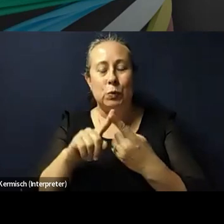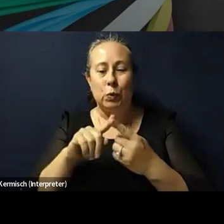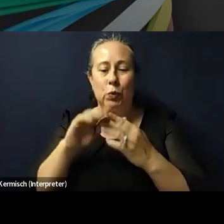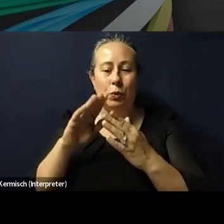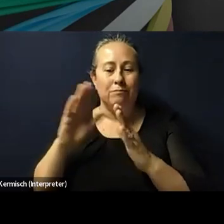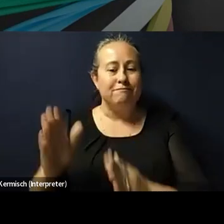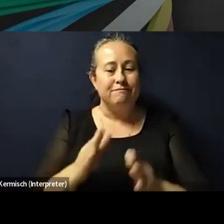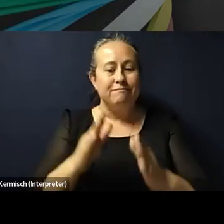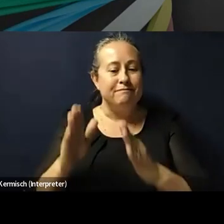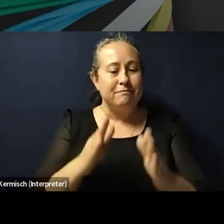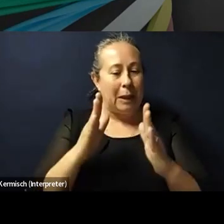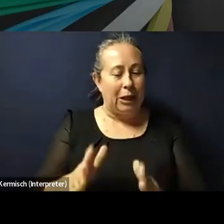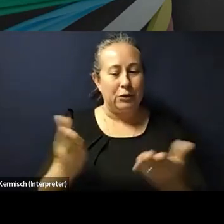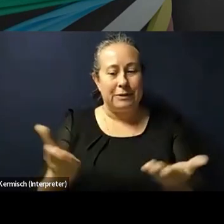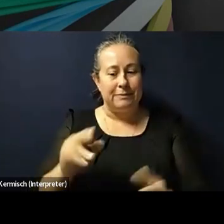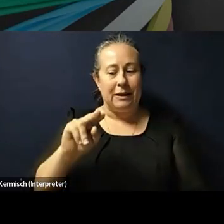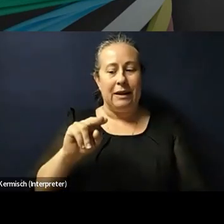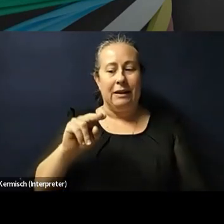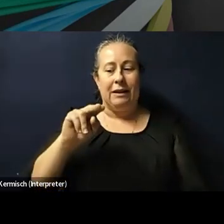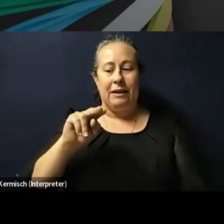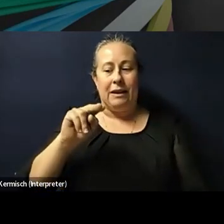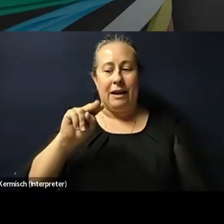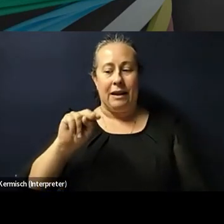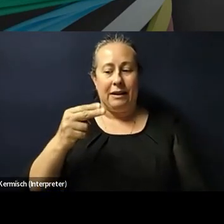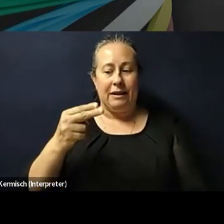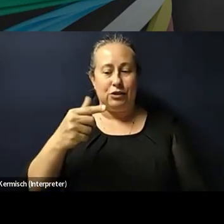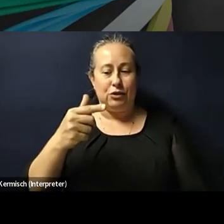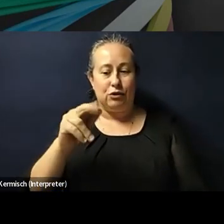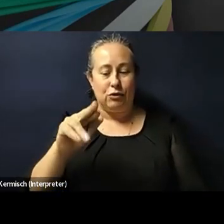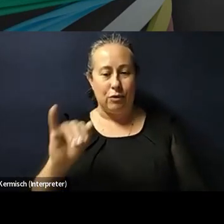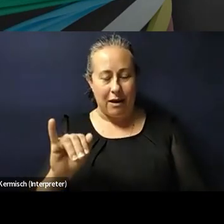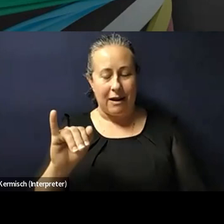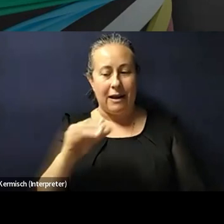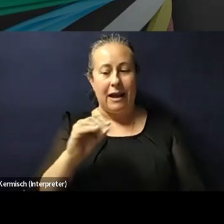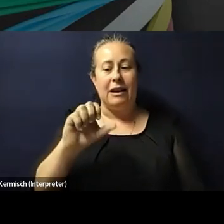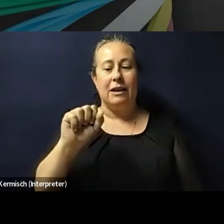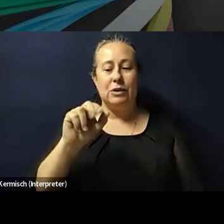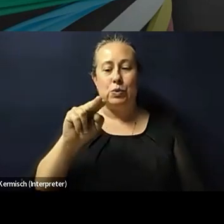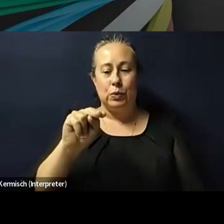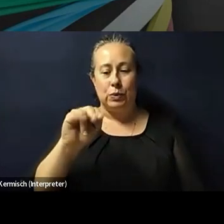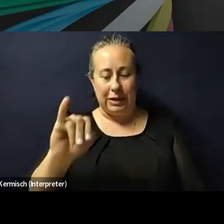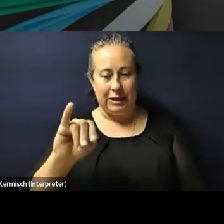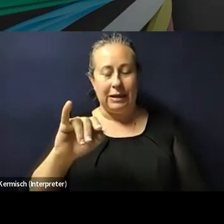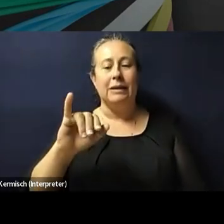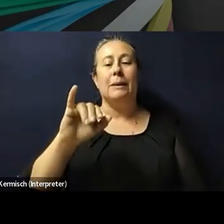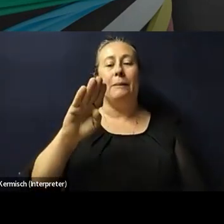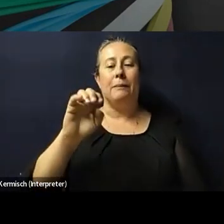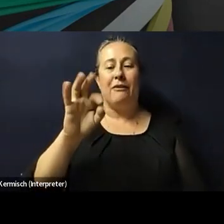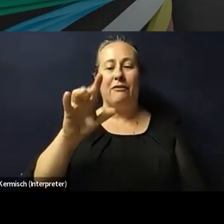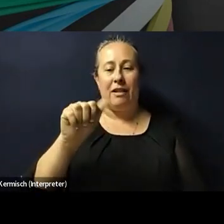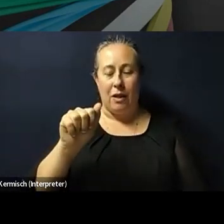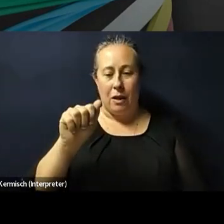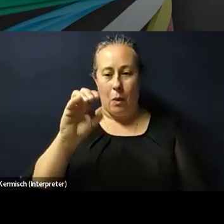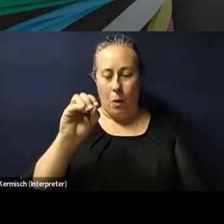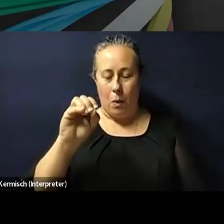NHGRI and University of SUNY Buffalo for organizing this amazing symposium.